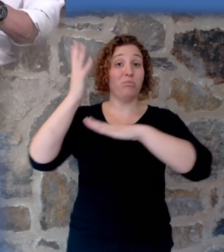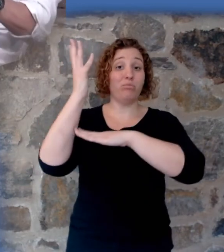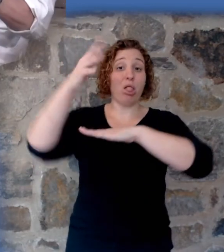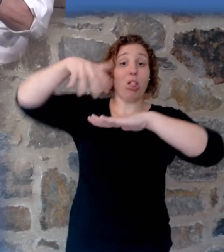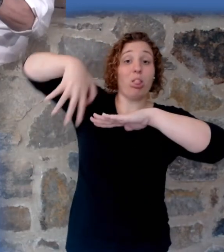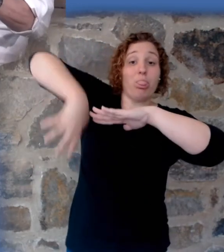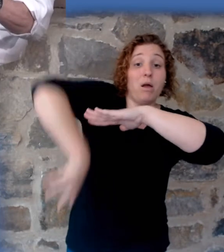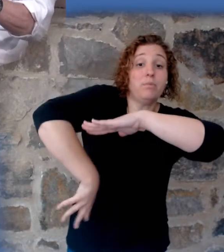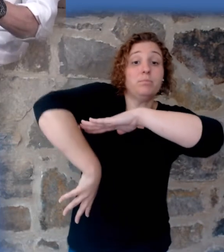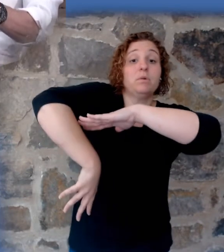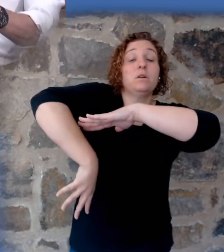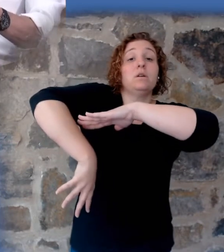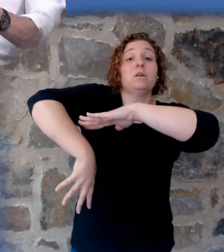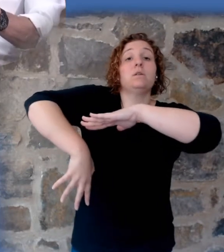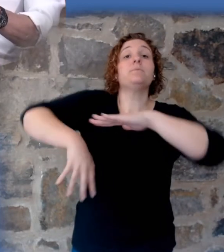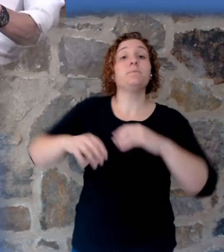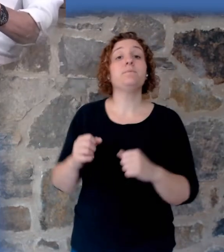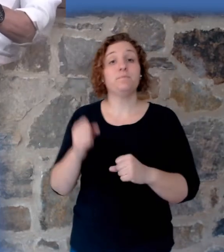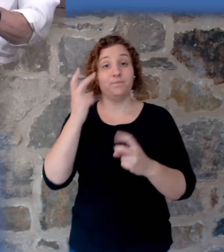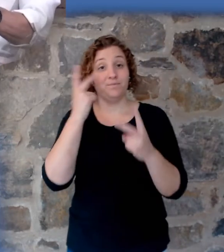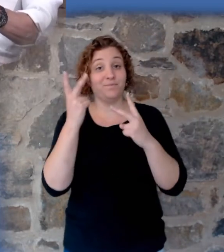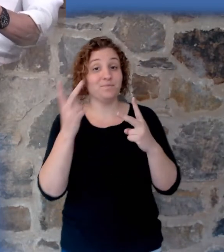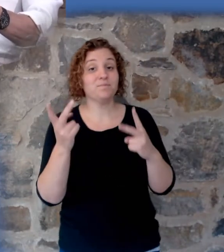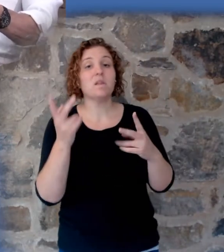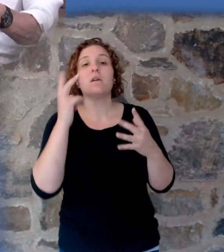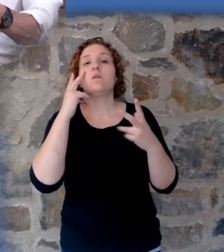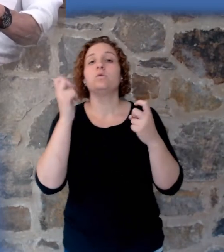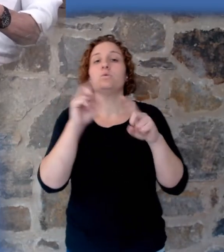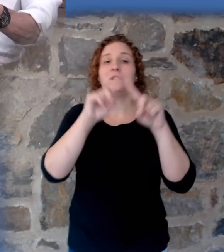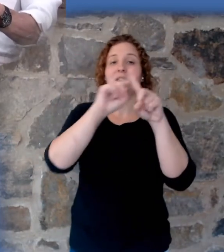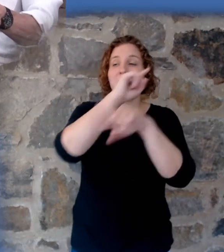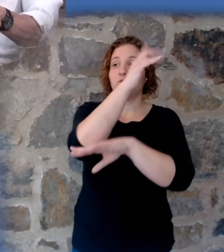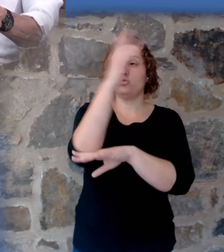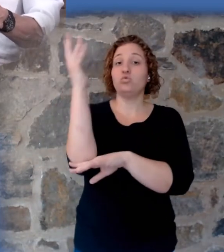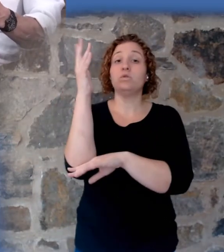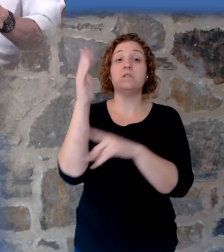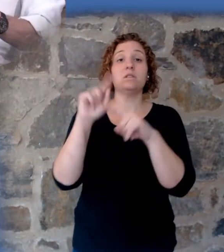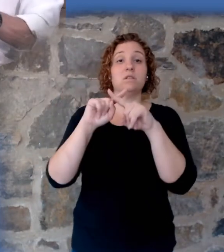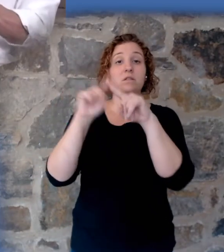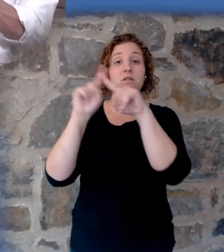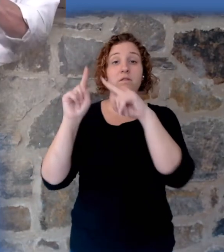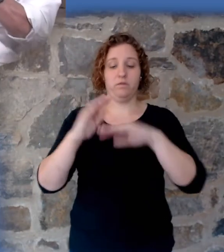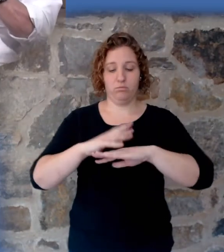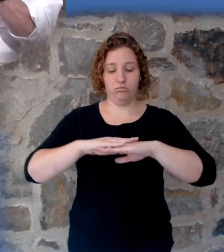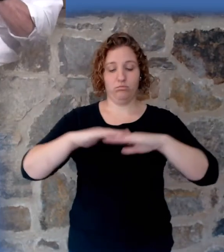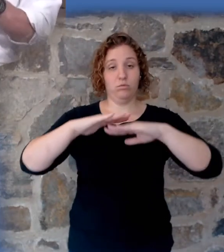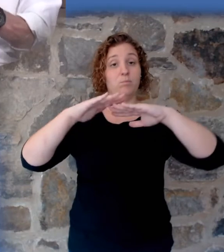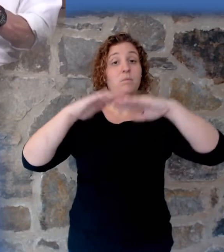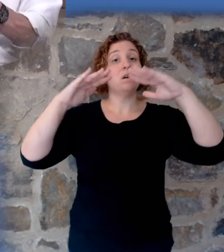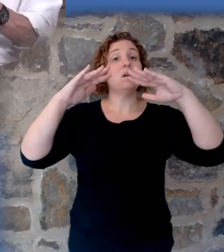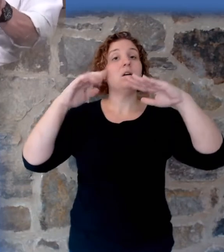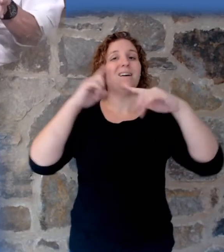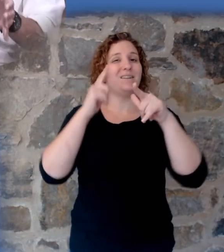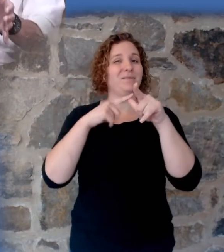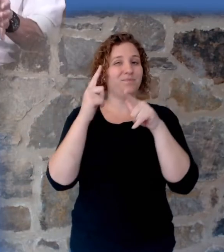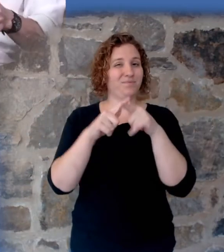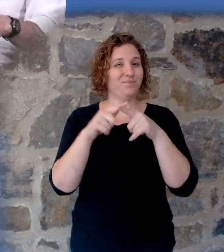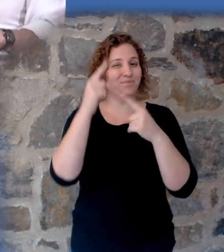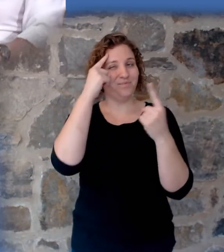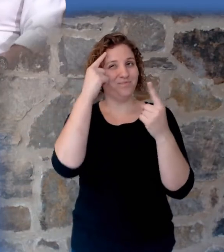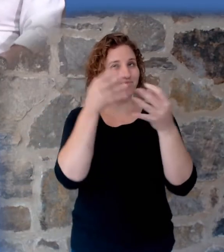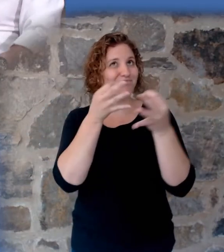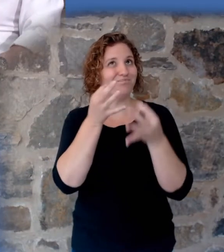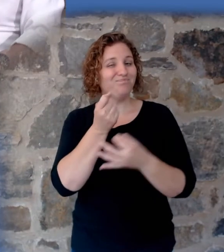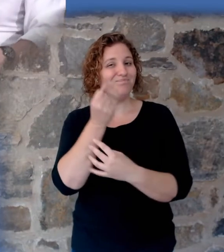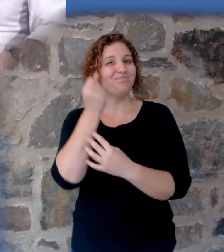And so here you've got these trees growing through all these different layers of strata and the roots are sticking out and that began to explain to geologists